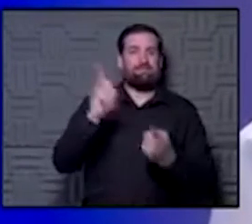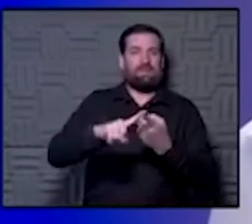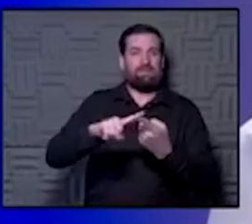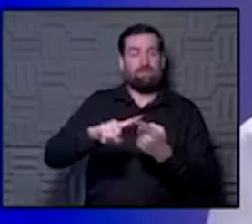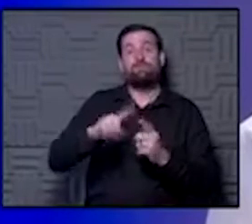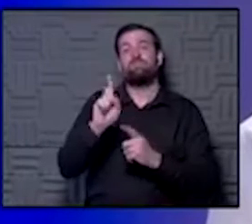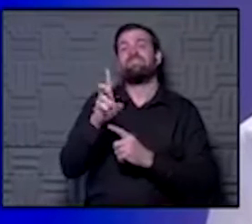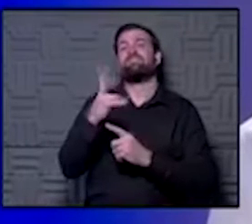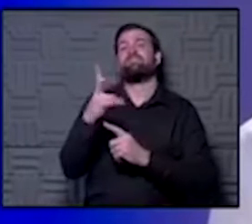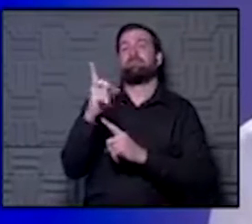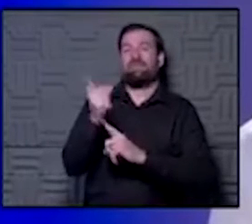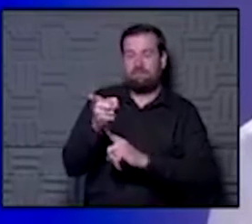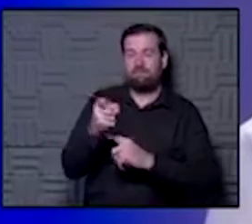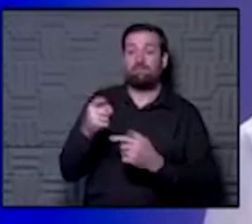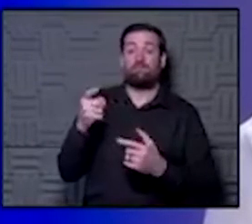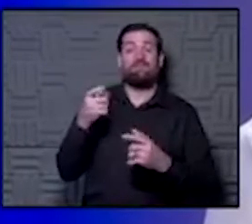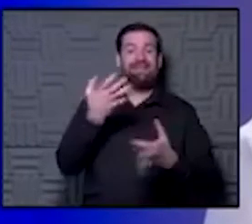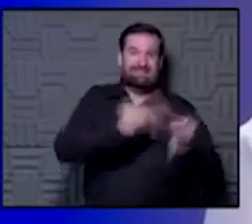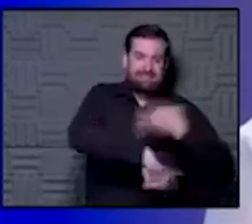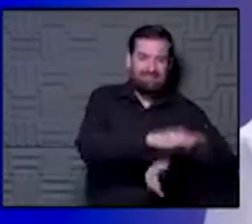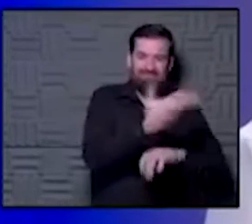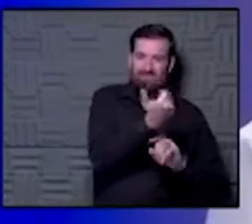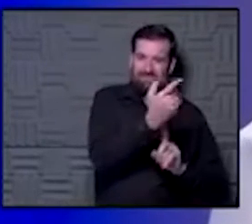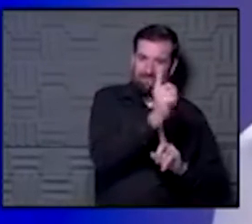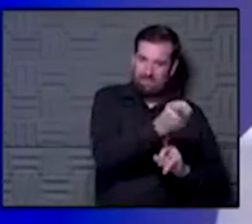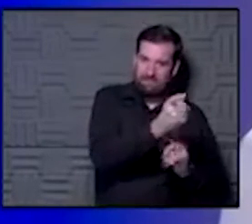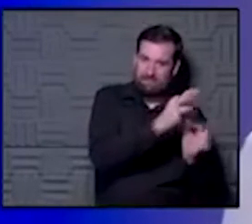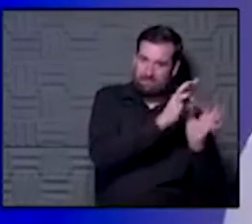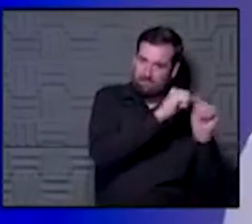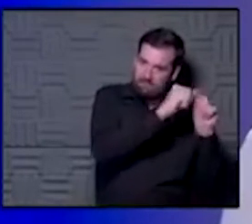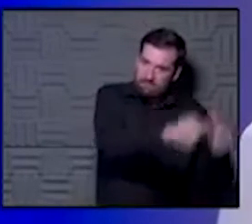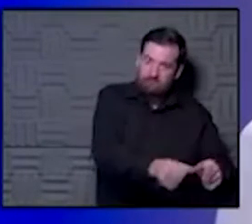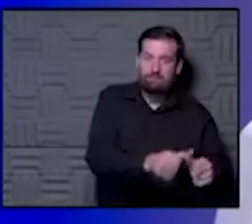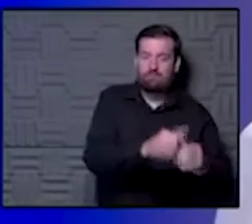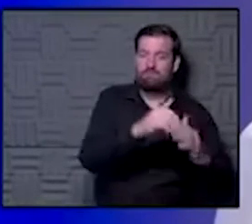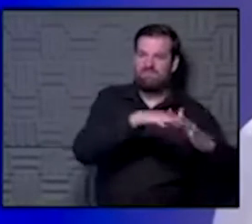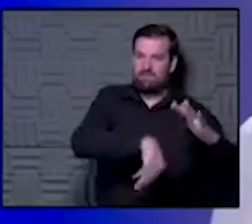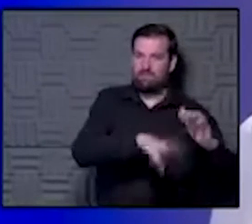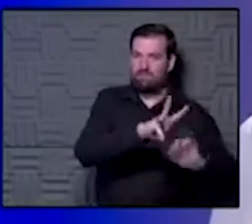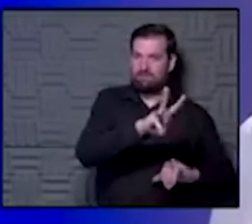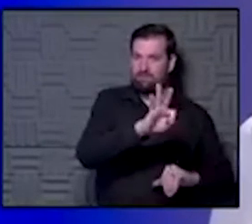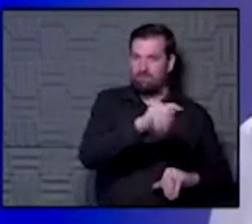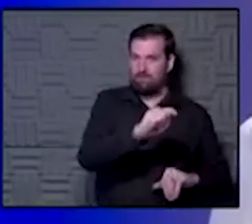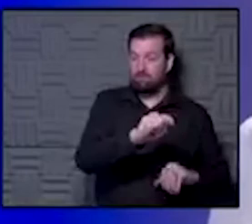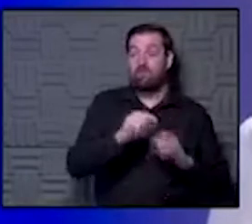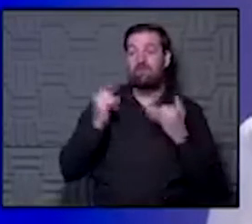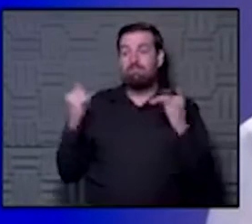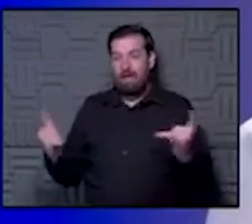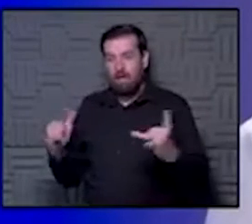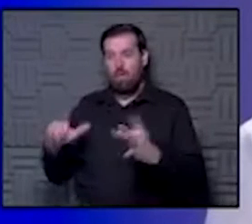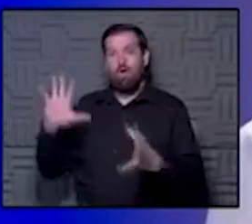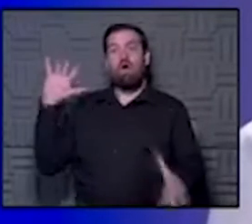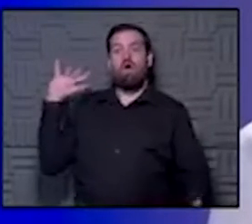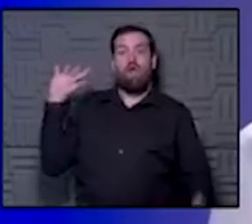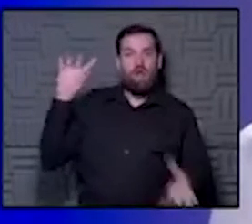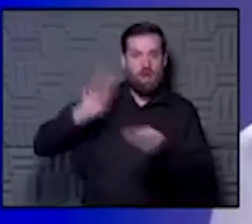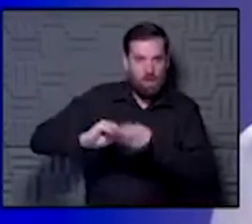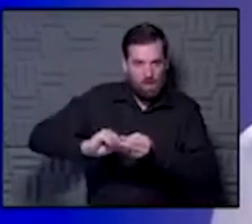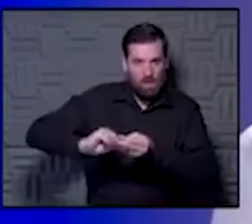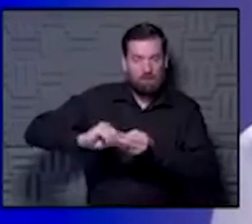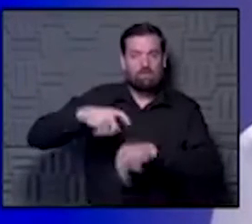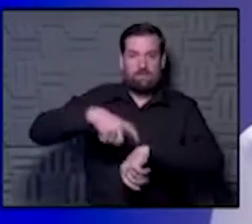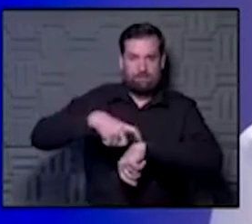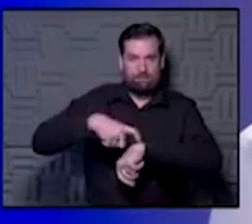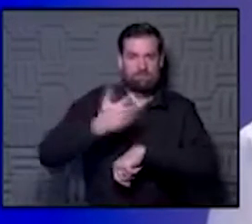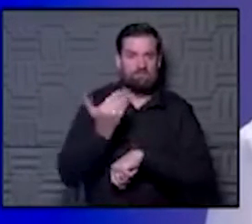from just 15 minutes of close contact, again, that's within six feet, to now an additive or cumulative time